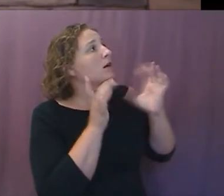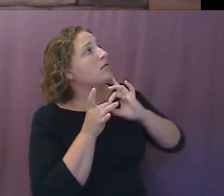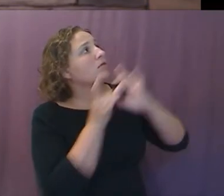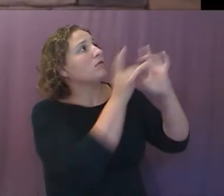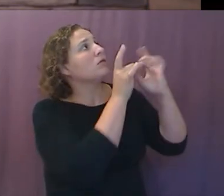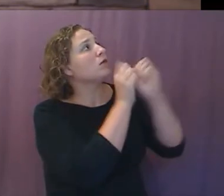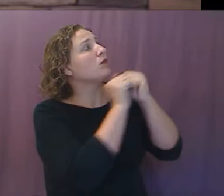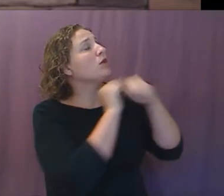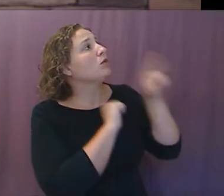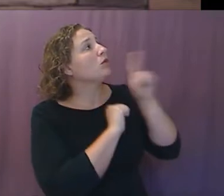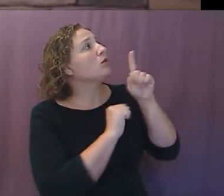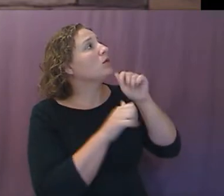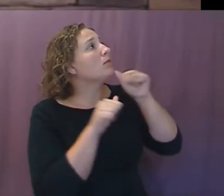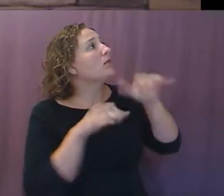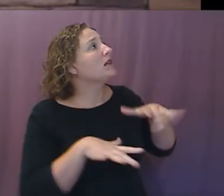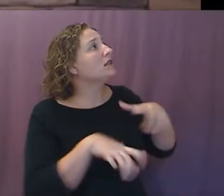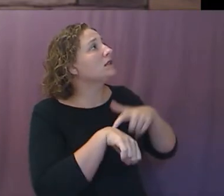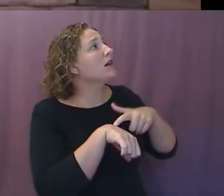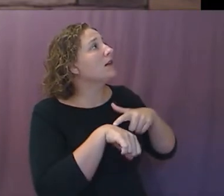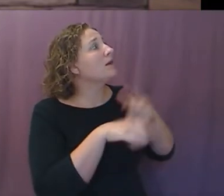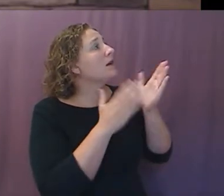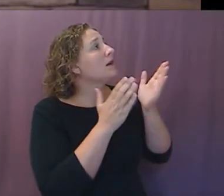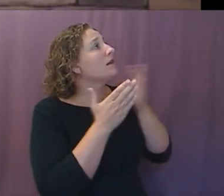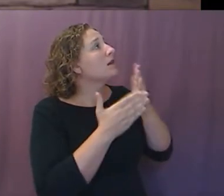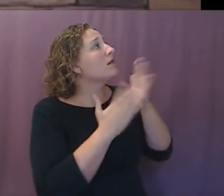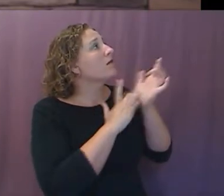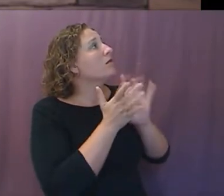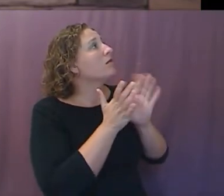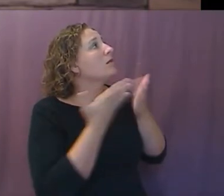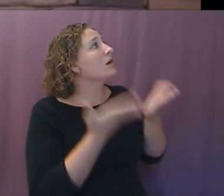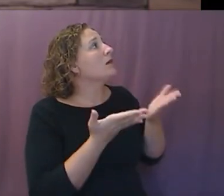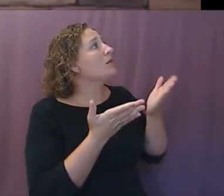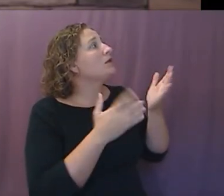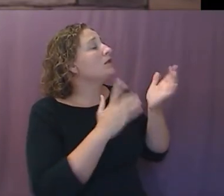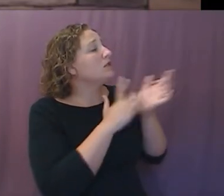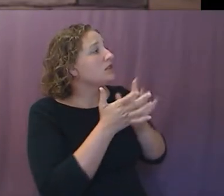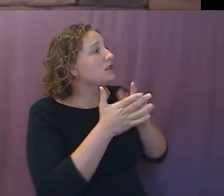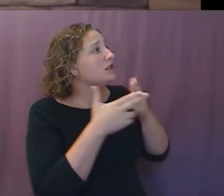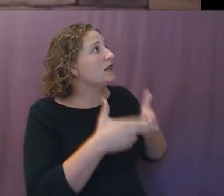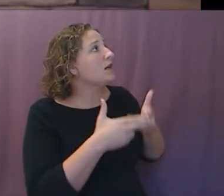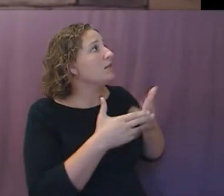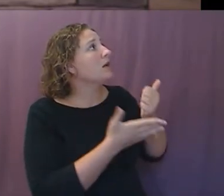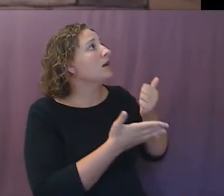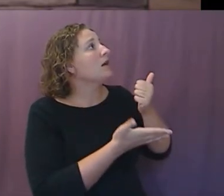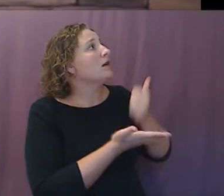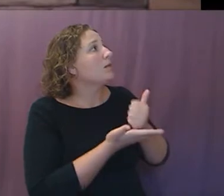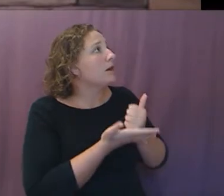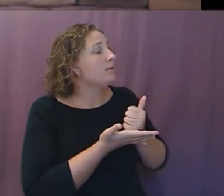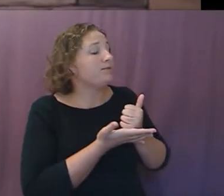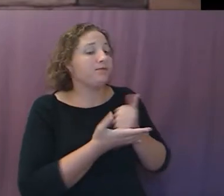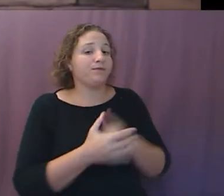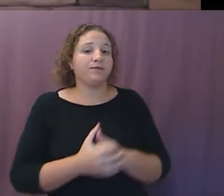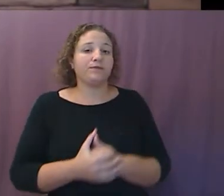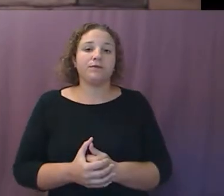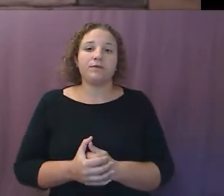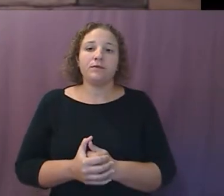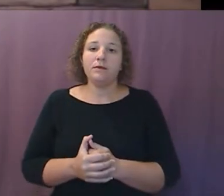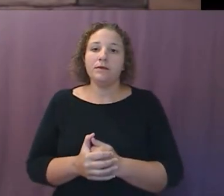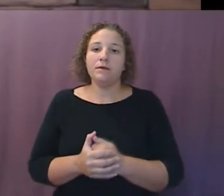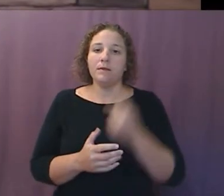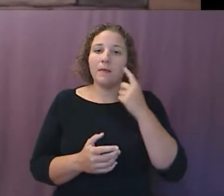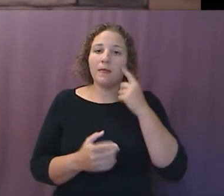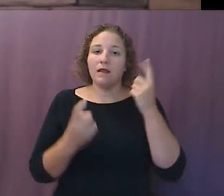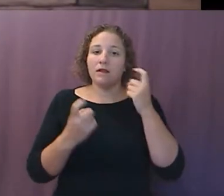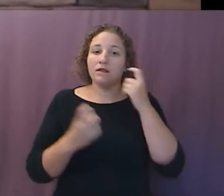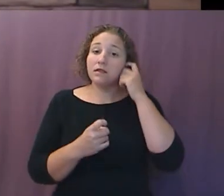Bless this time, and we thank you for your word. In Jesus' name, amen. Mr. Frank, can I impose on you to close those back doors just in